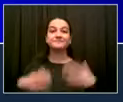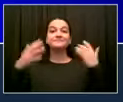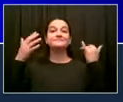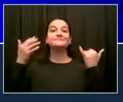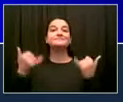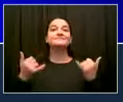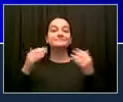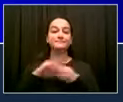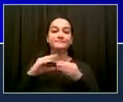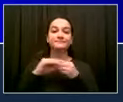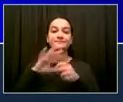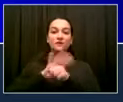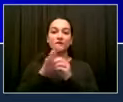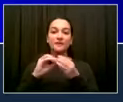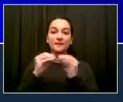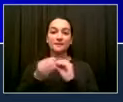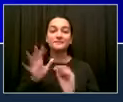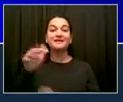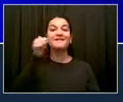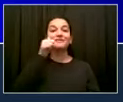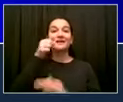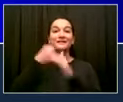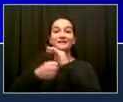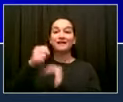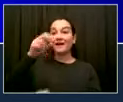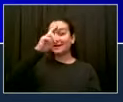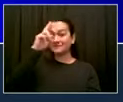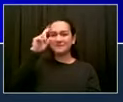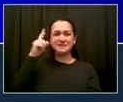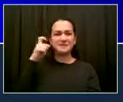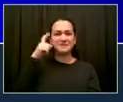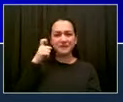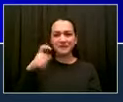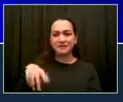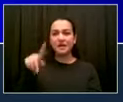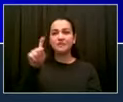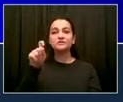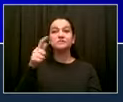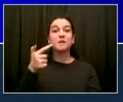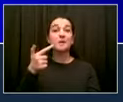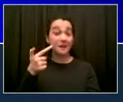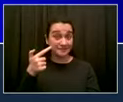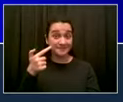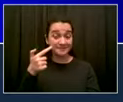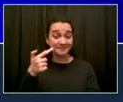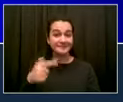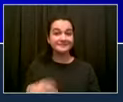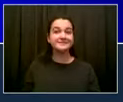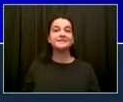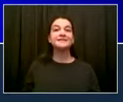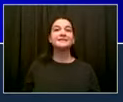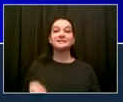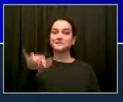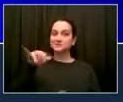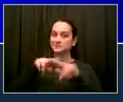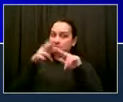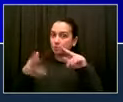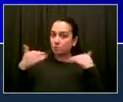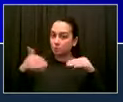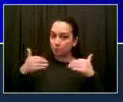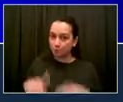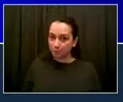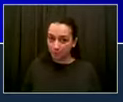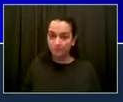121 patients, so obviously well below threshold. Confirmed positivity also has gotten a lot lower, 37